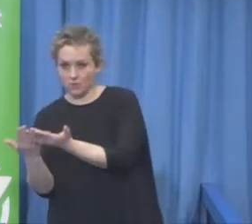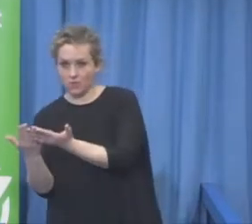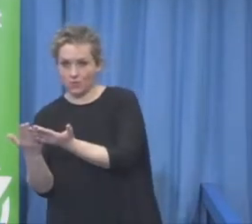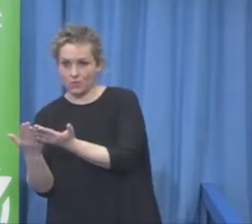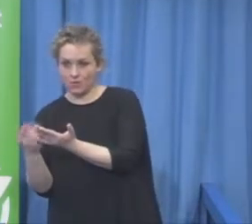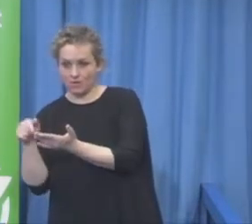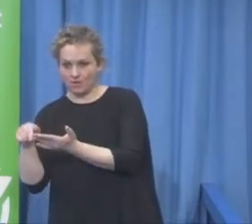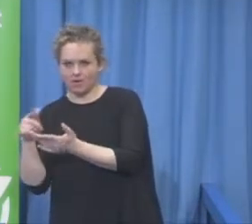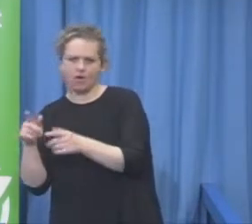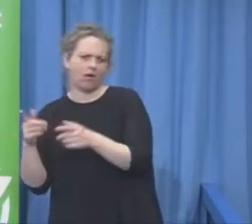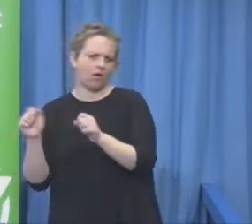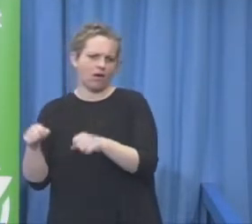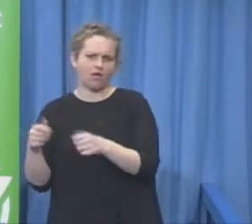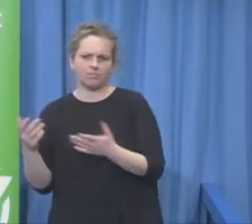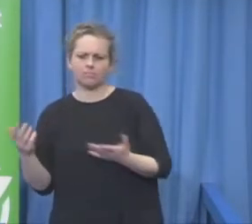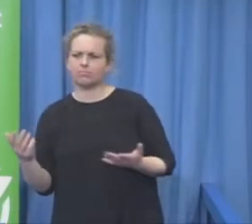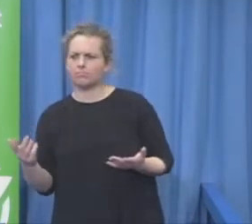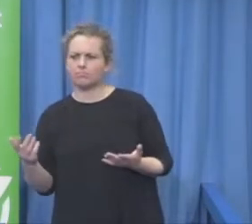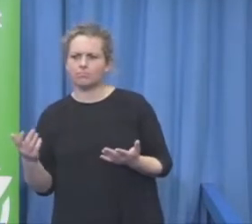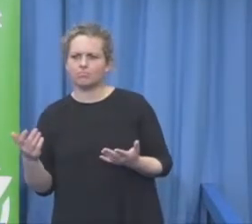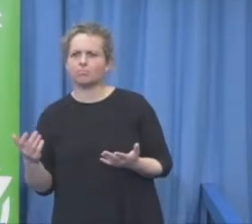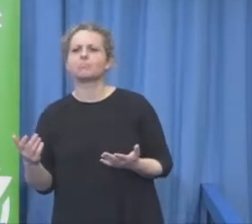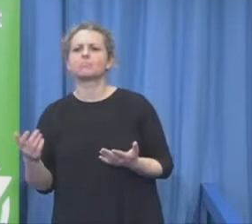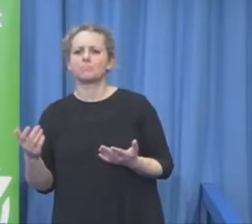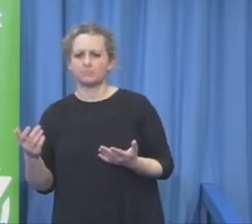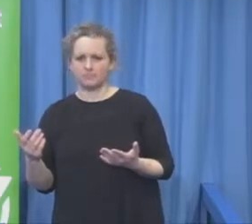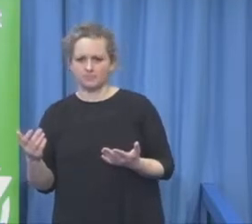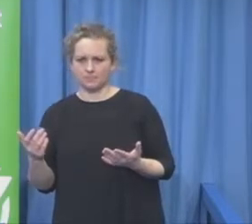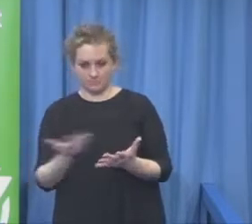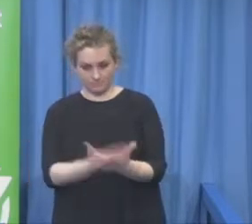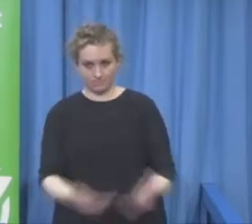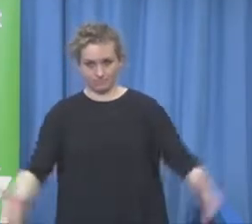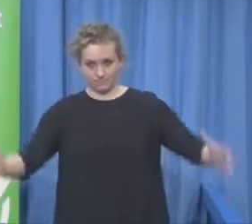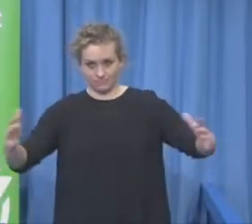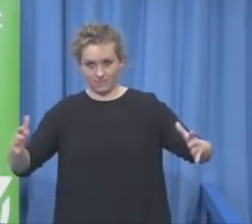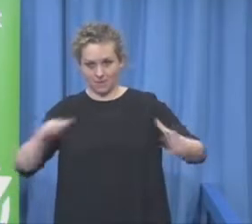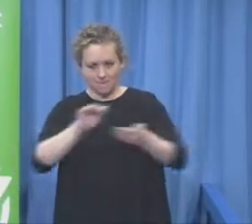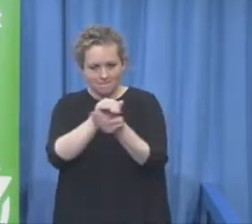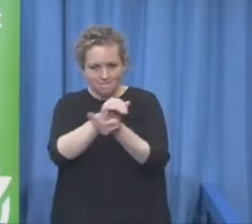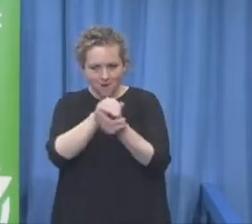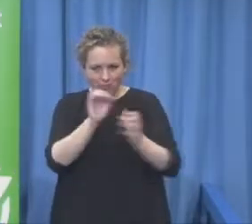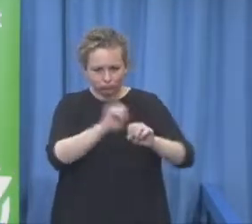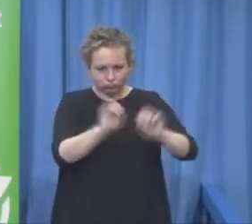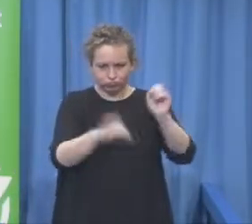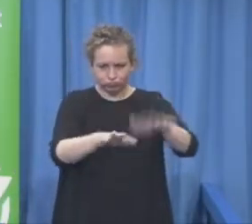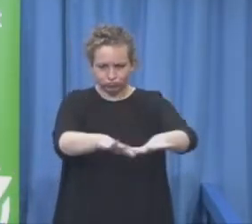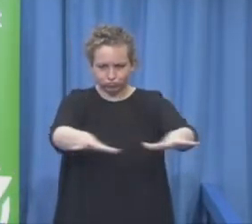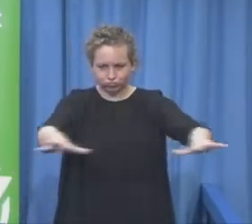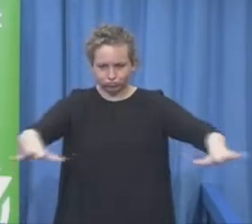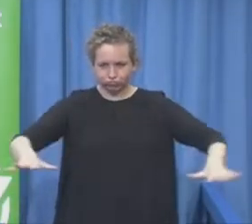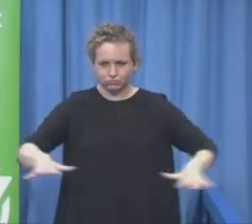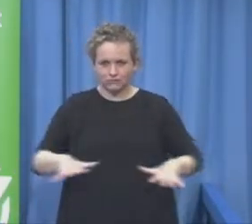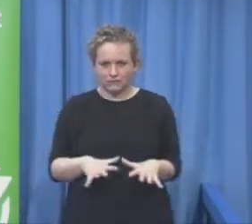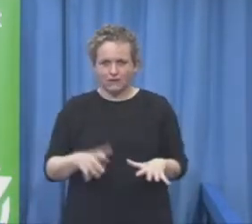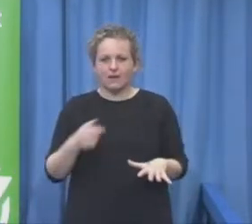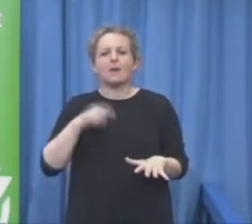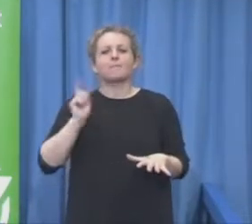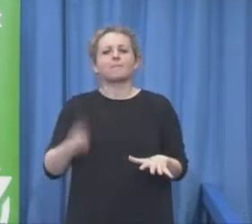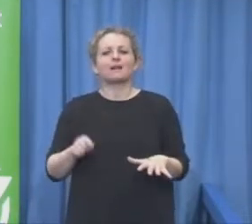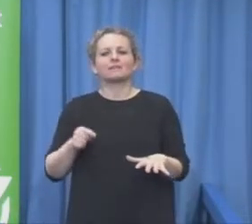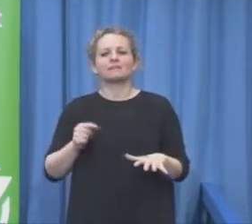the ball fastly touchable by your hand shoulder to shoulder both